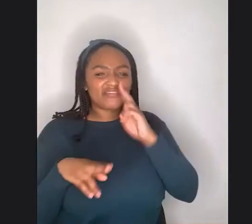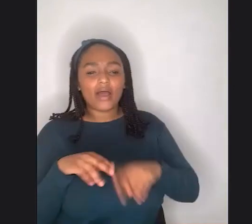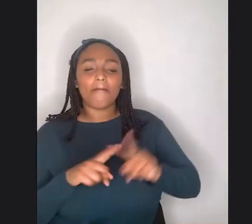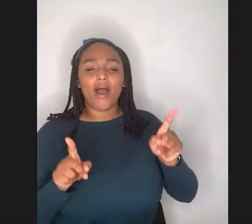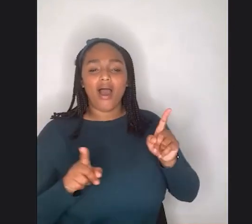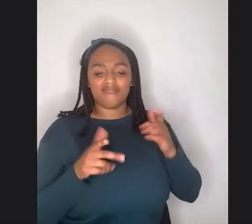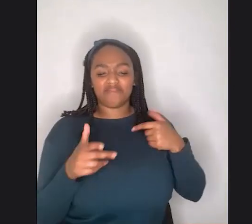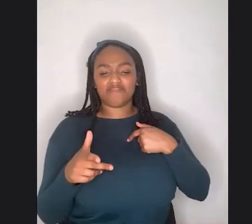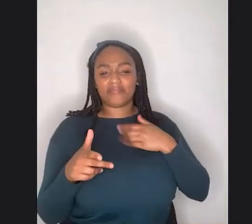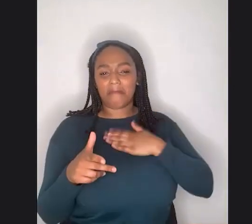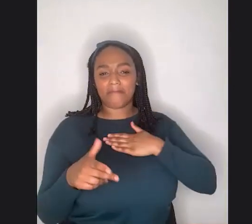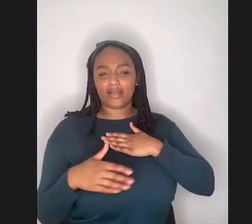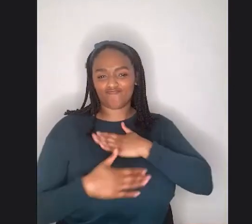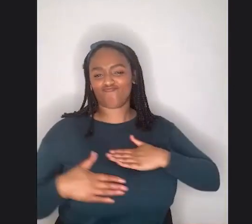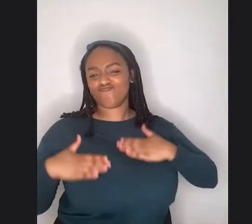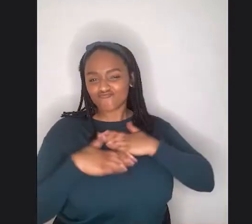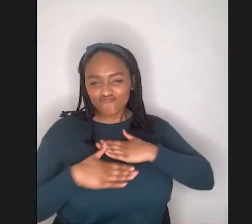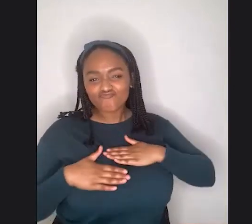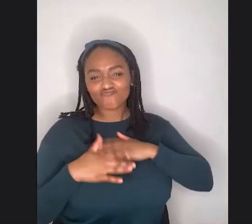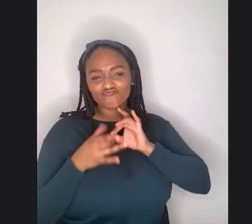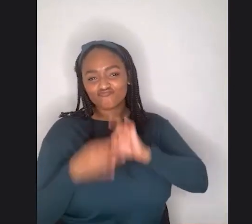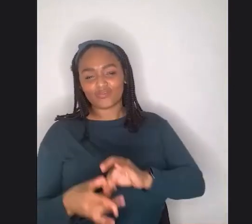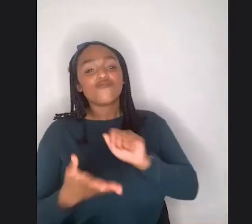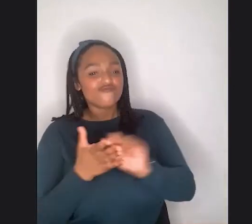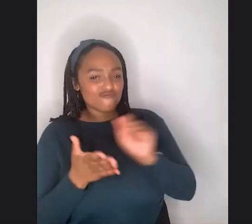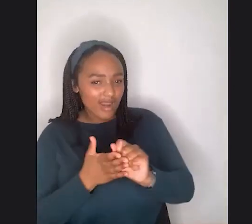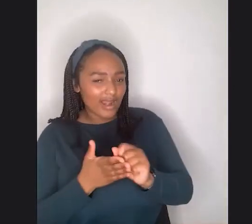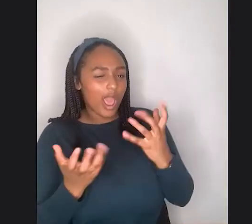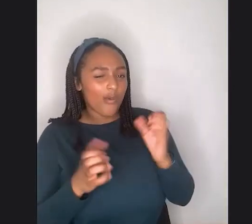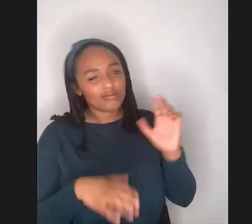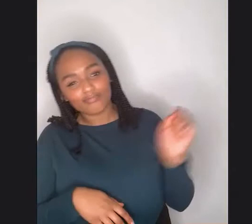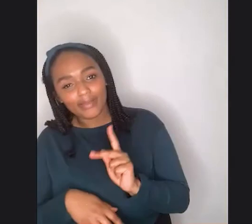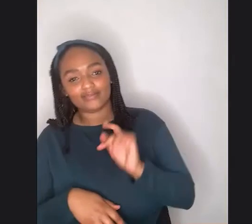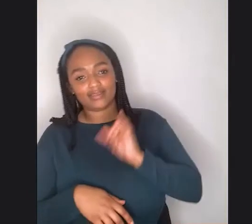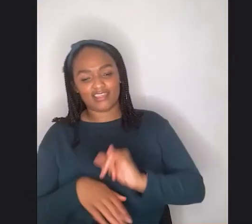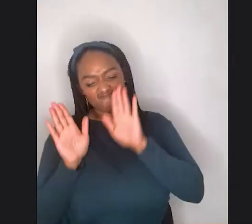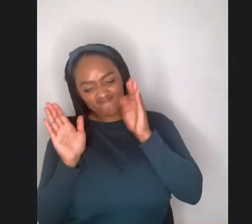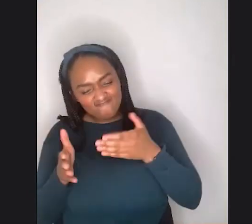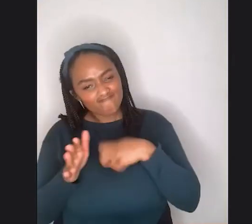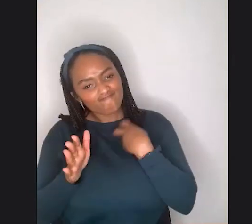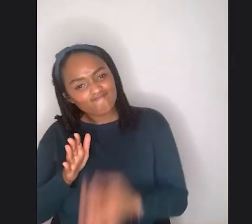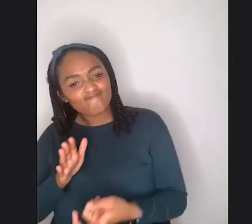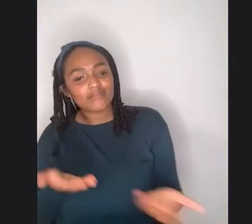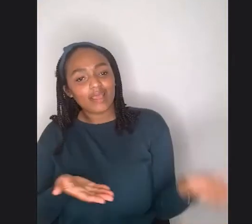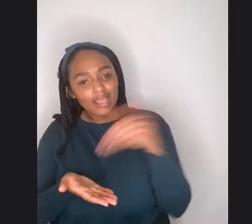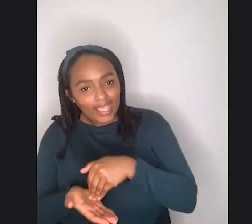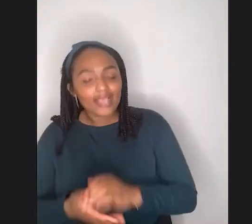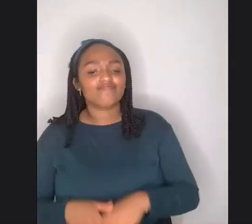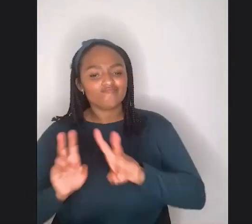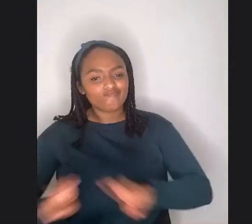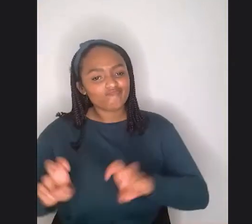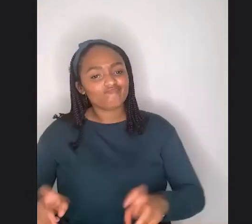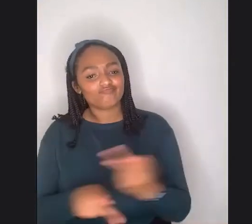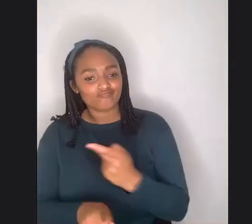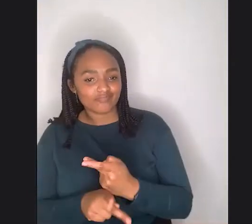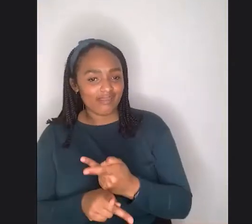And I just feel like I need to return to my writing and just get into it and, um, really hash things out. I think it'd be